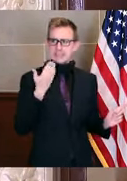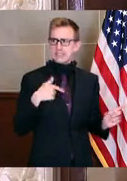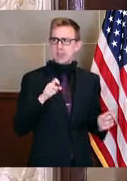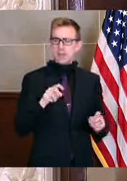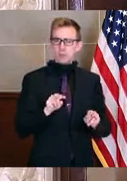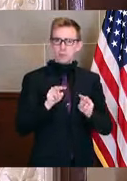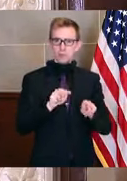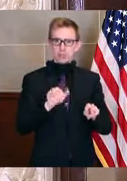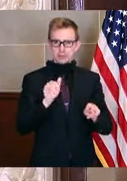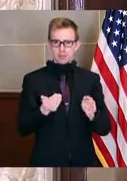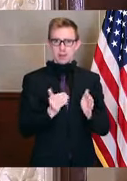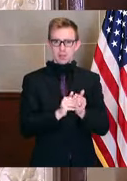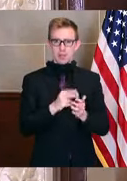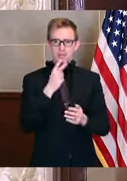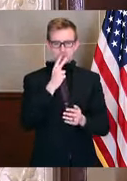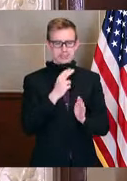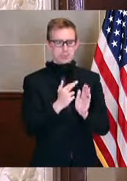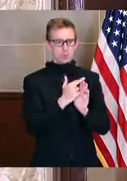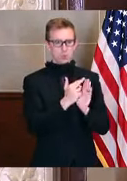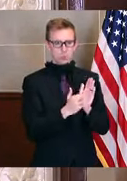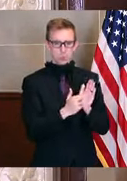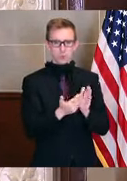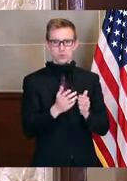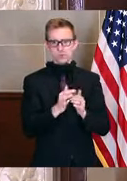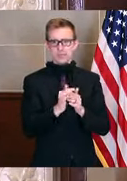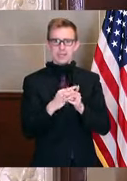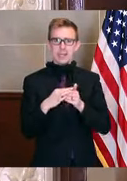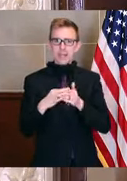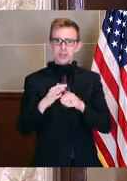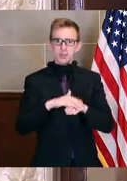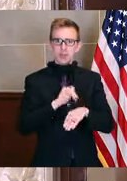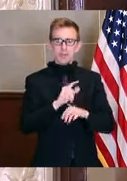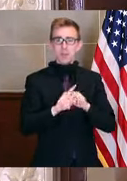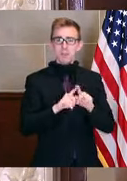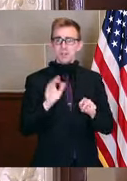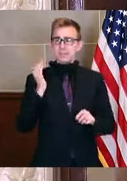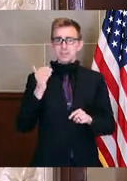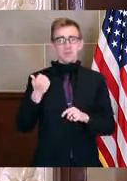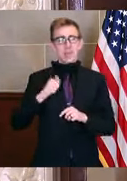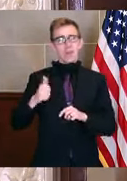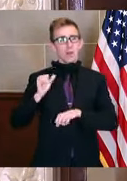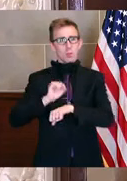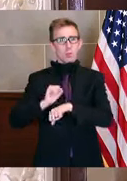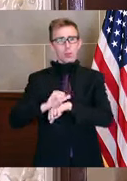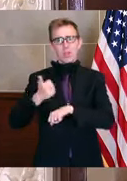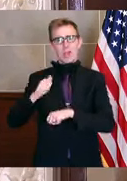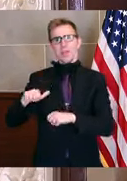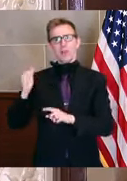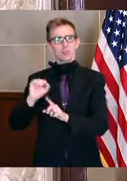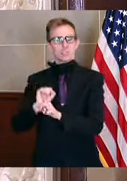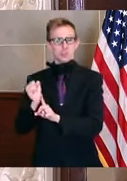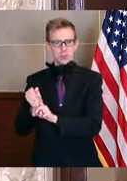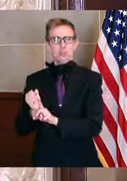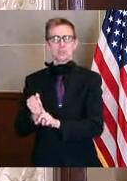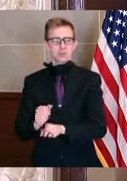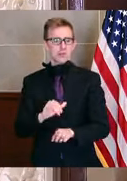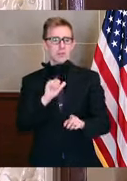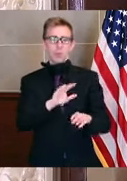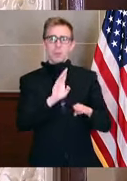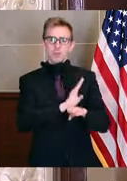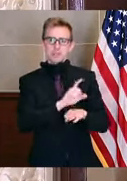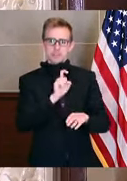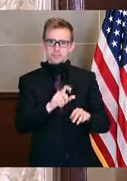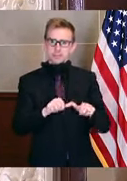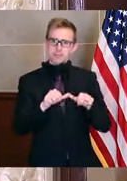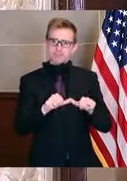see what the guidance of that is. But my guess would you be treated like any other employee any other time. Basically, that's just saying those businesses have got to